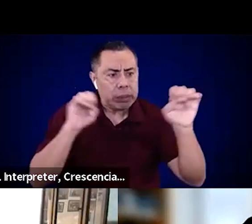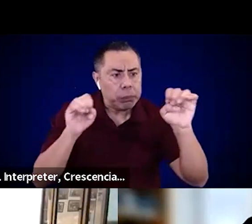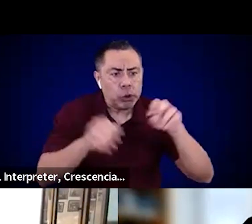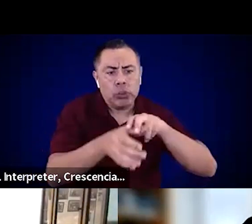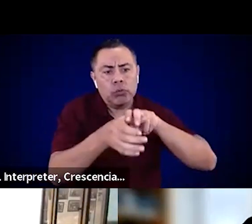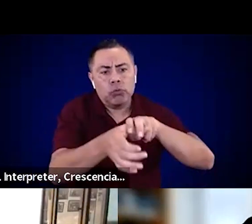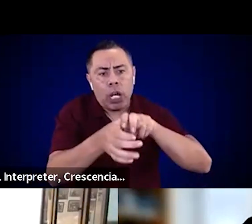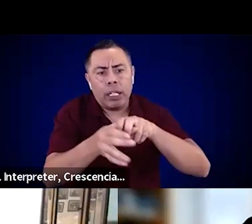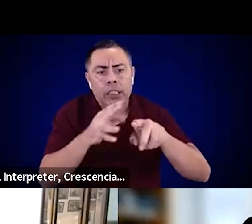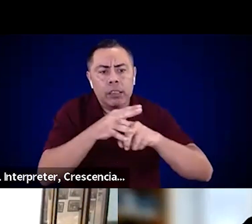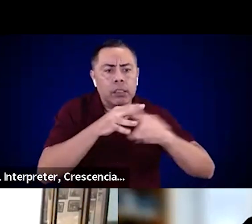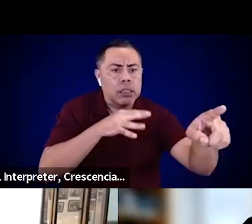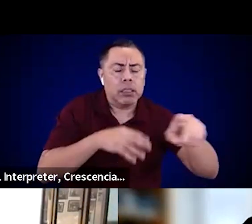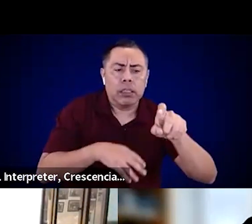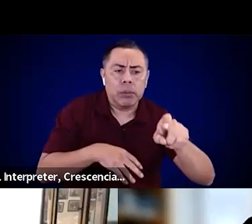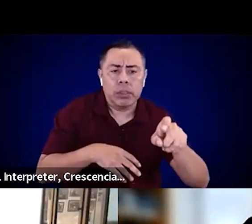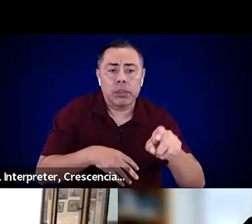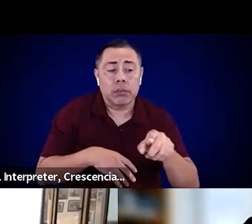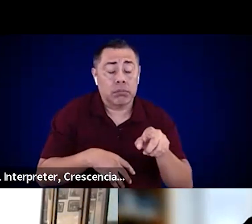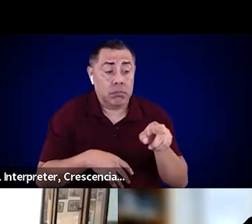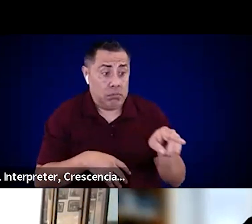And does Jeff know what number to call?